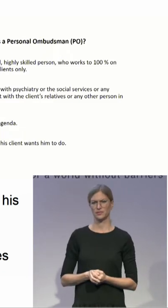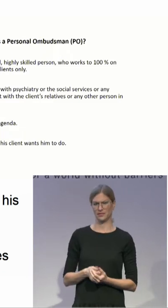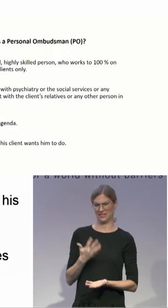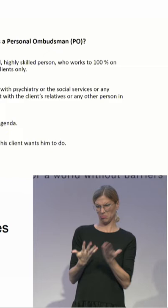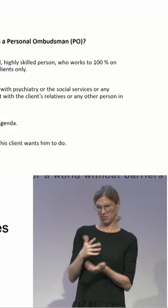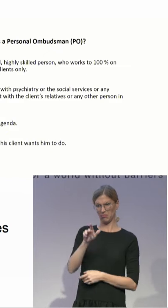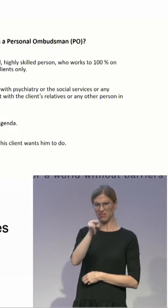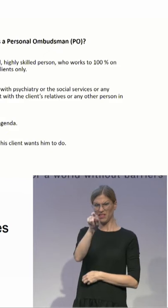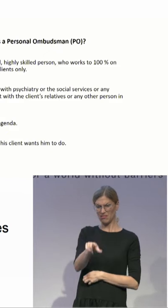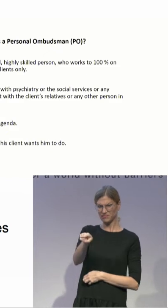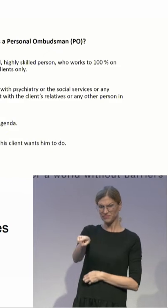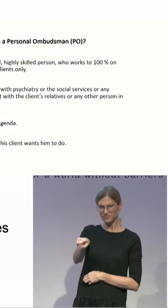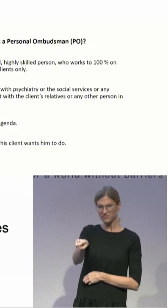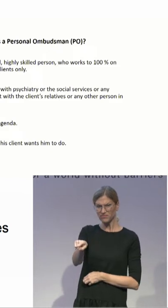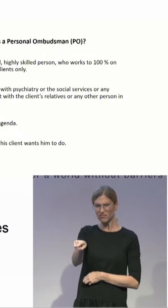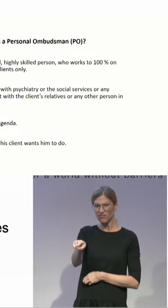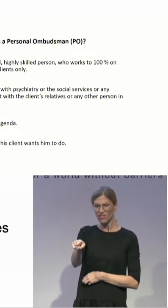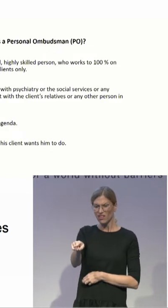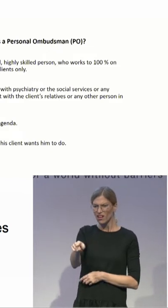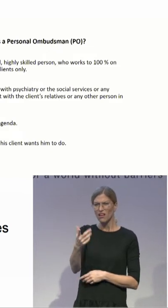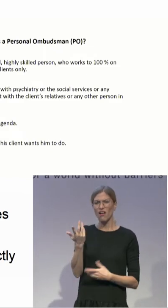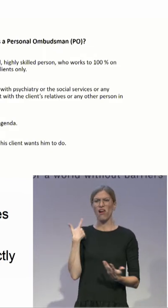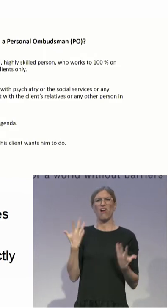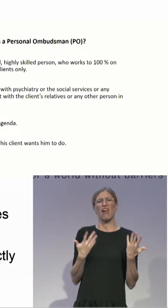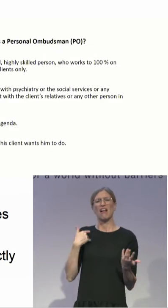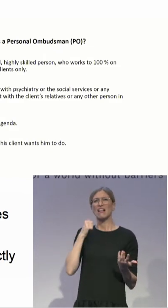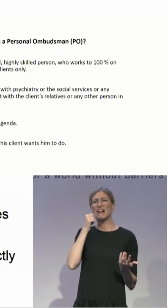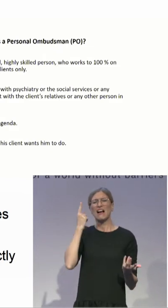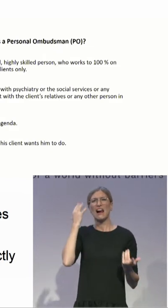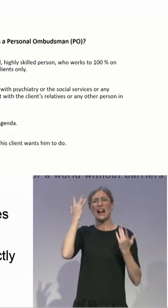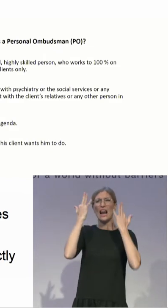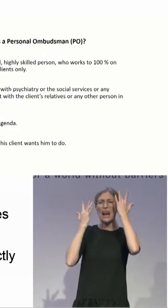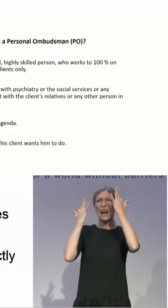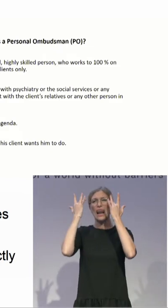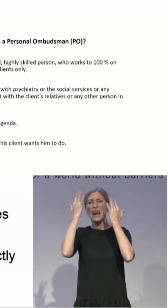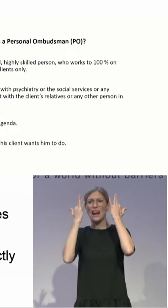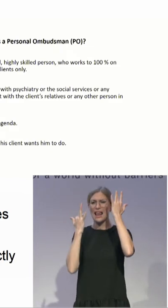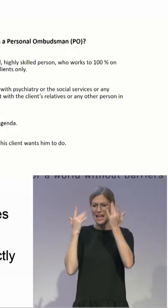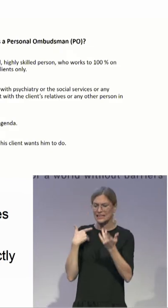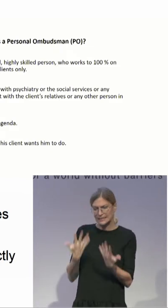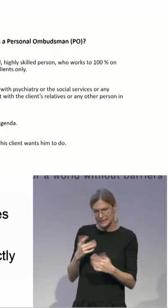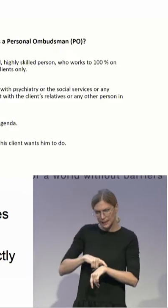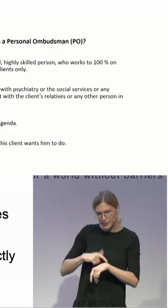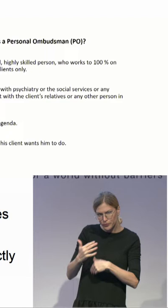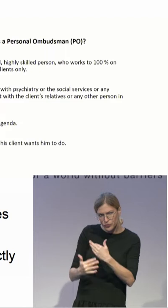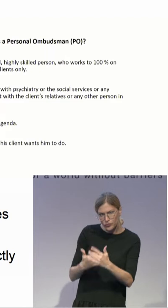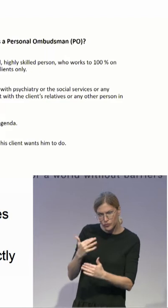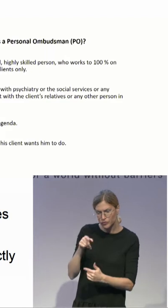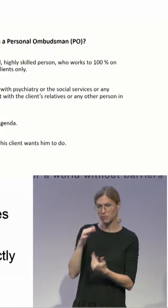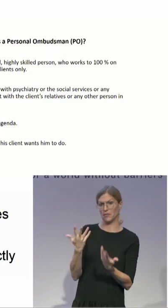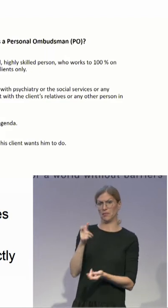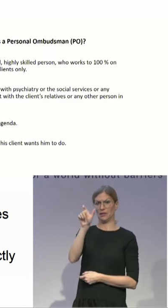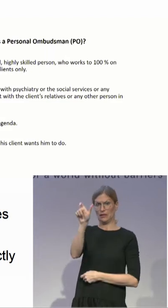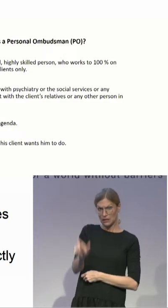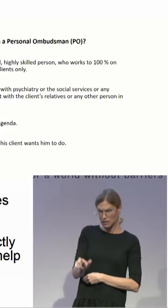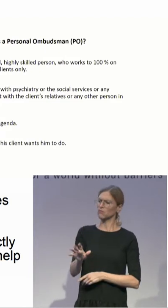wants. The PO has to wait, even though a lot of things are chaotic and in a mess. This also